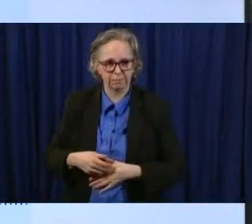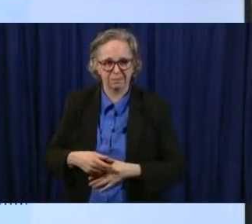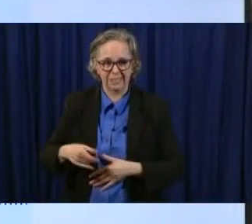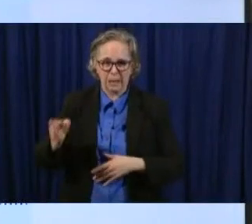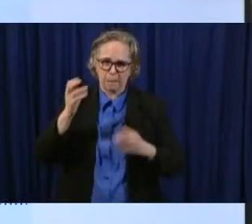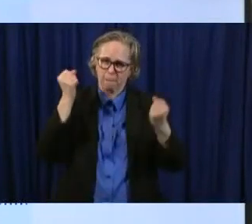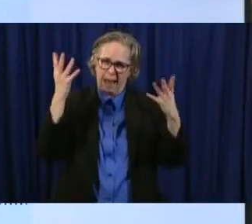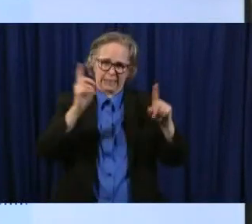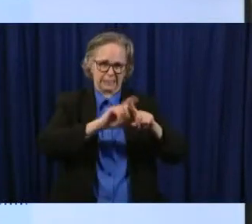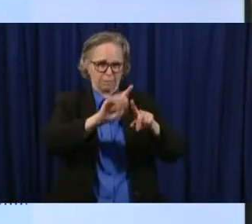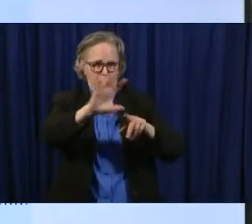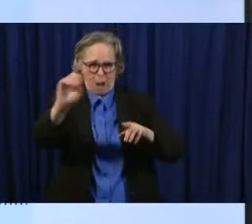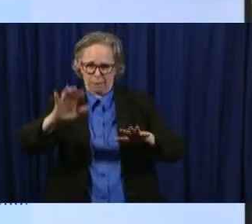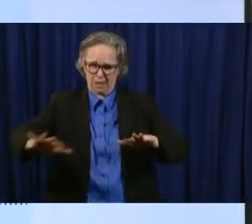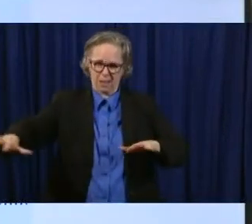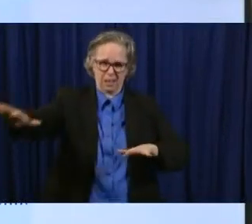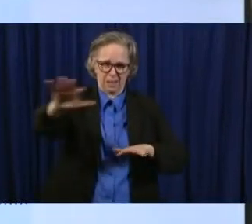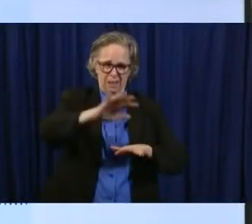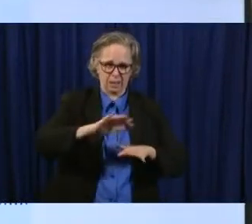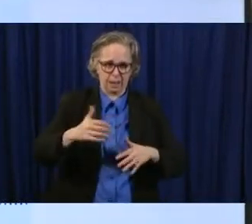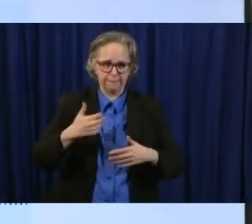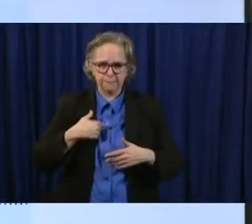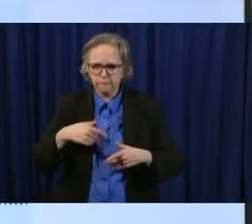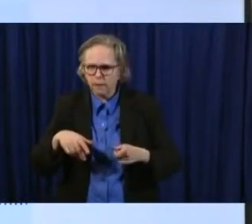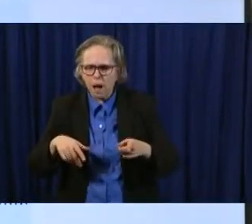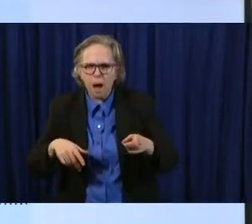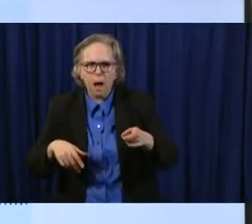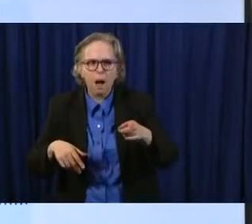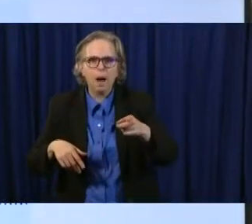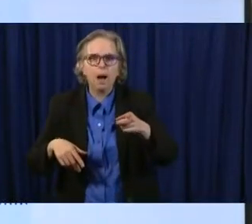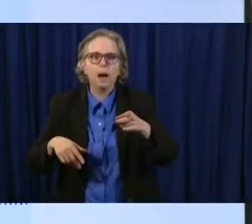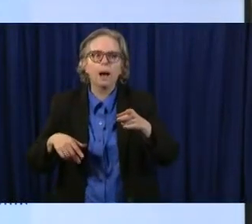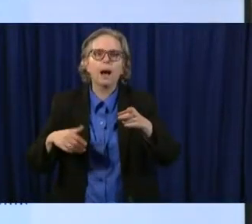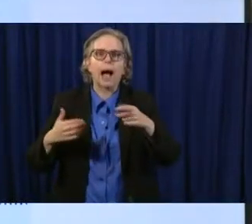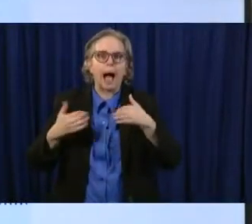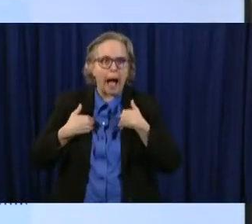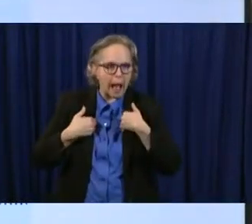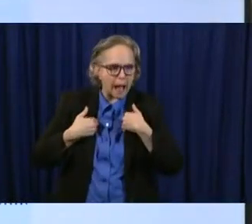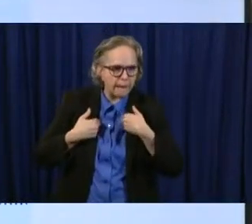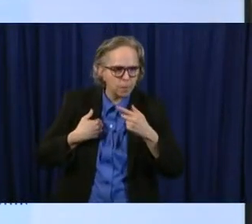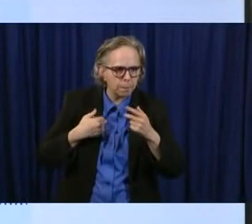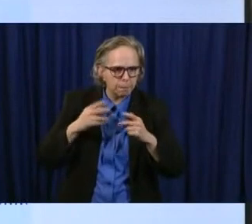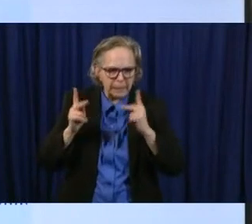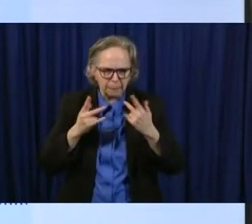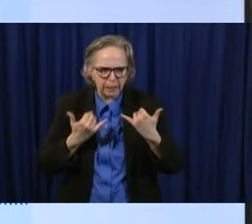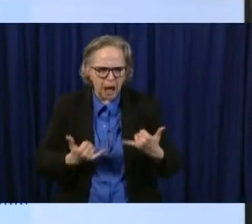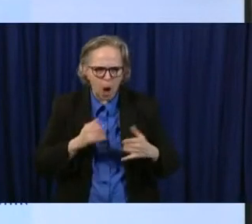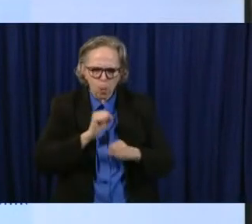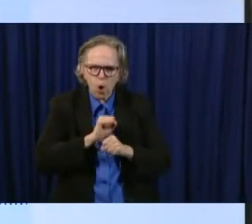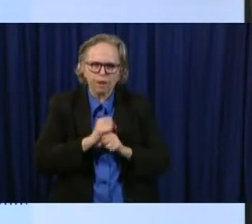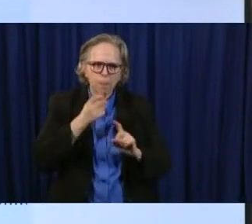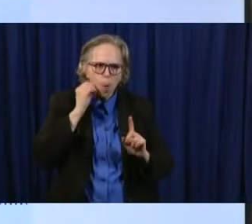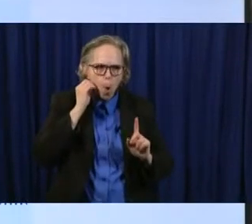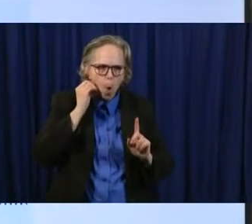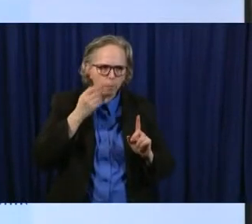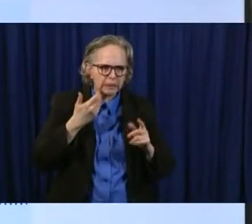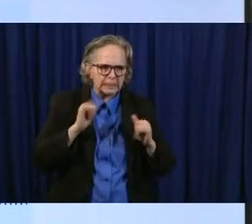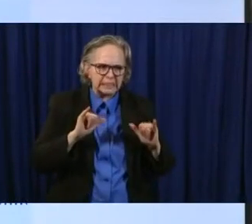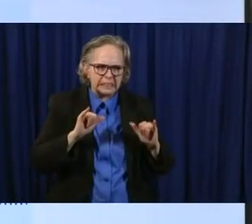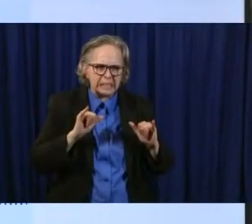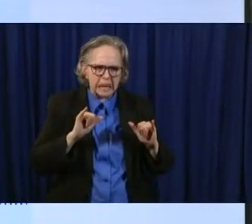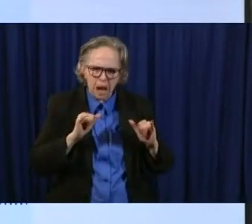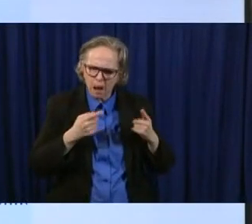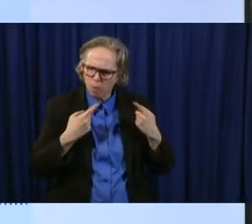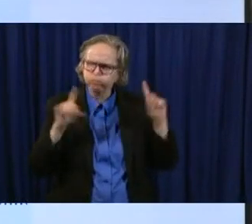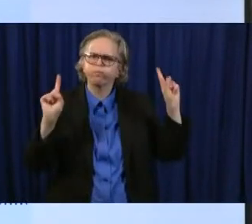many of the members of their office can work from home and be just as efficient. Uh, we are asking companies as they go back